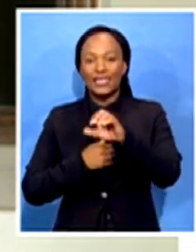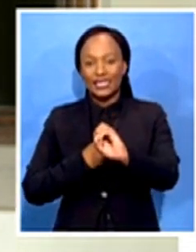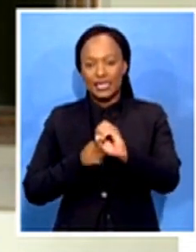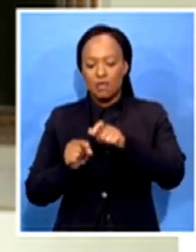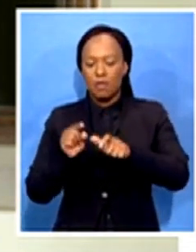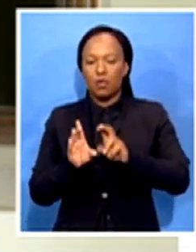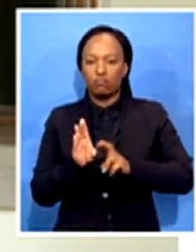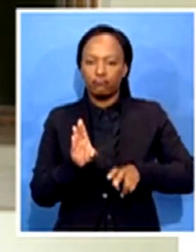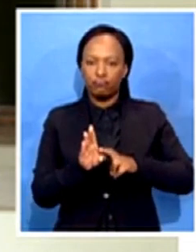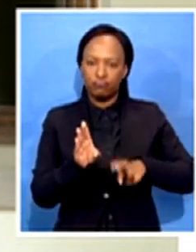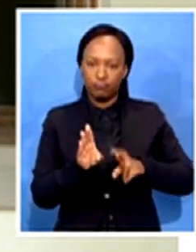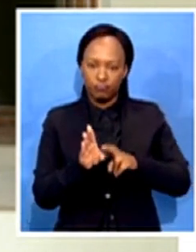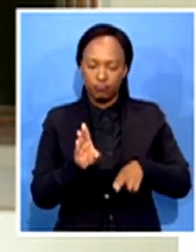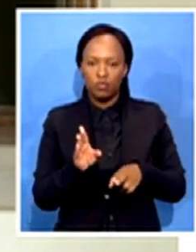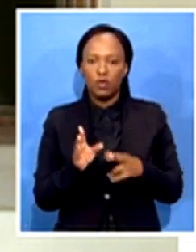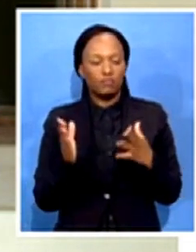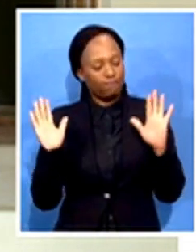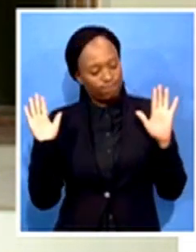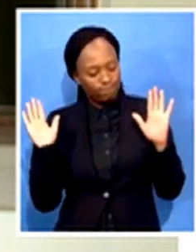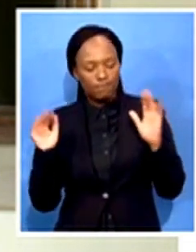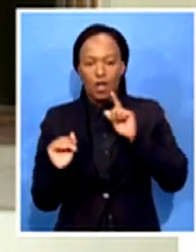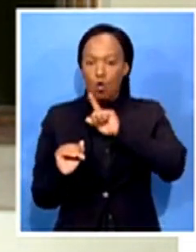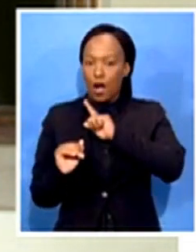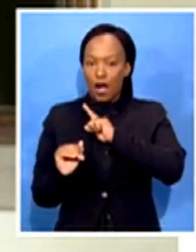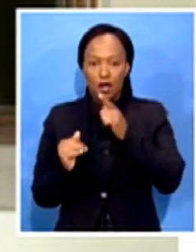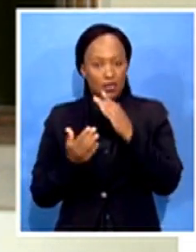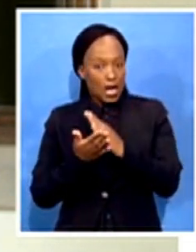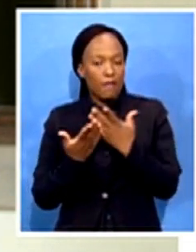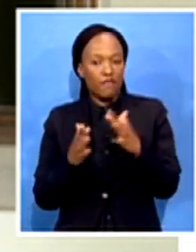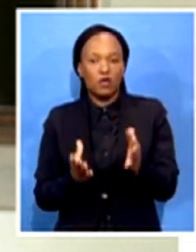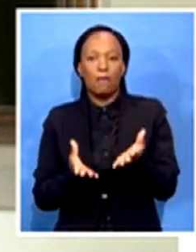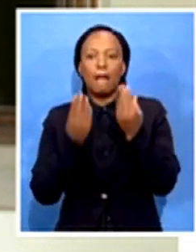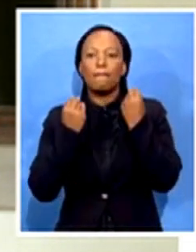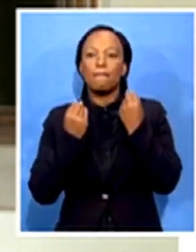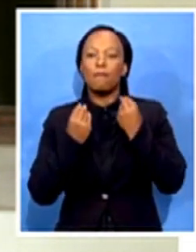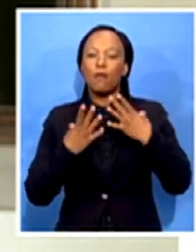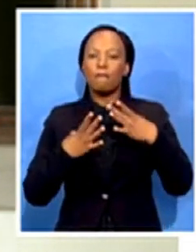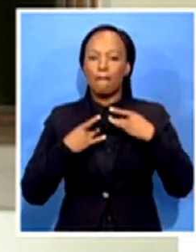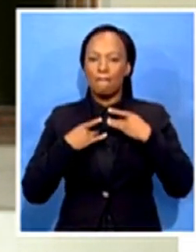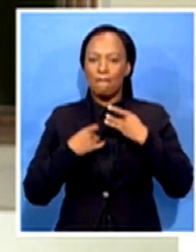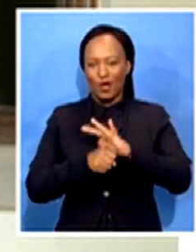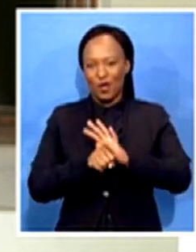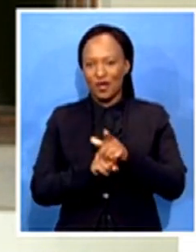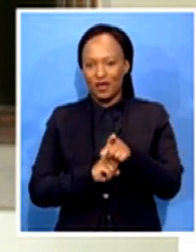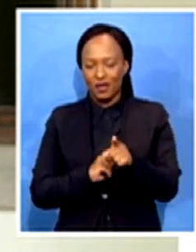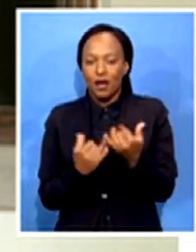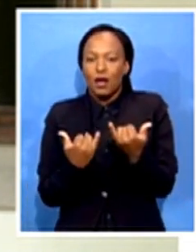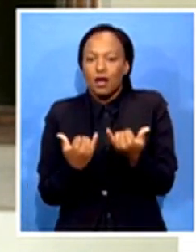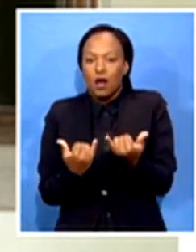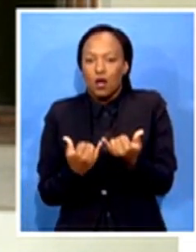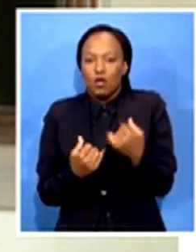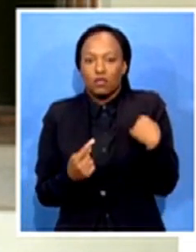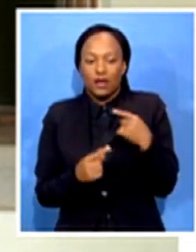because of testing positive for COVID-19, the number is standing at 3. And the department